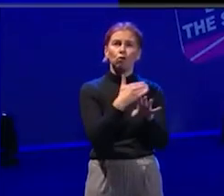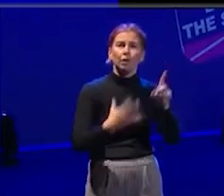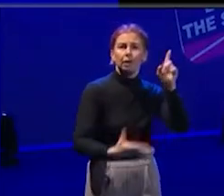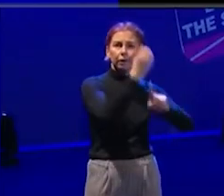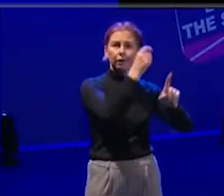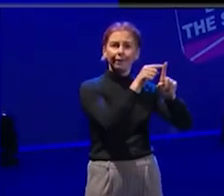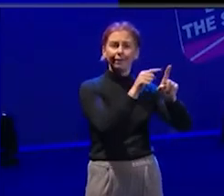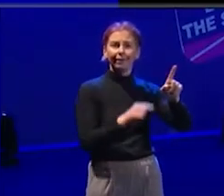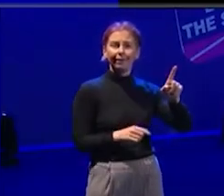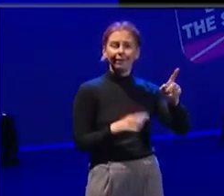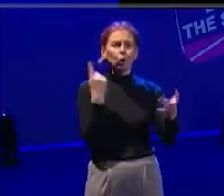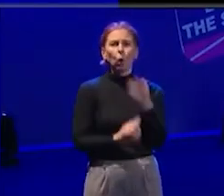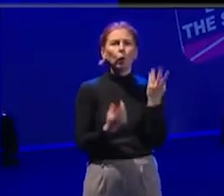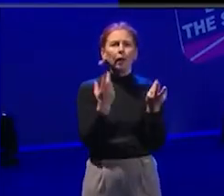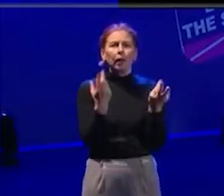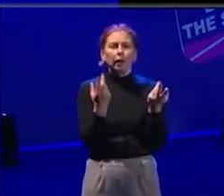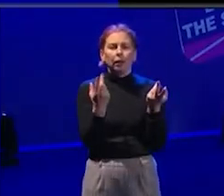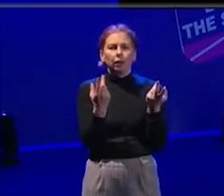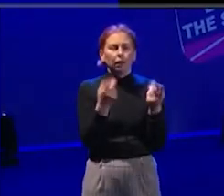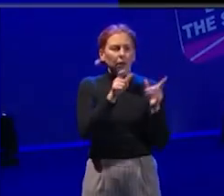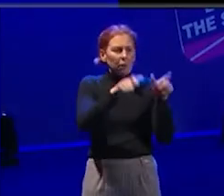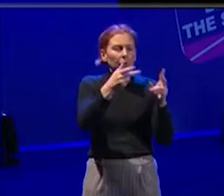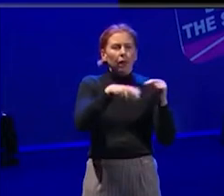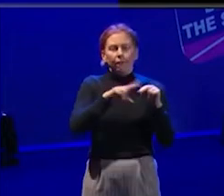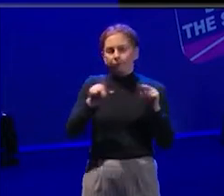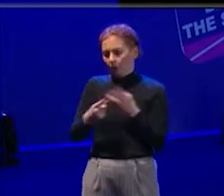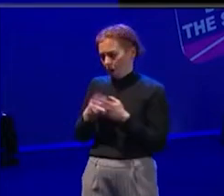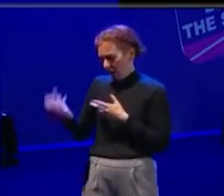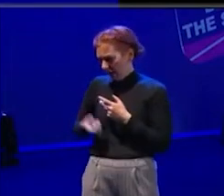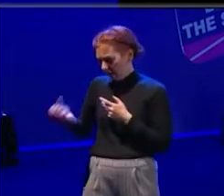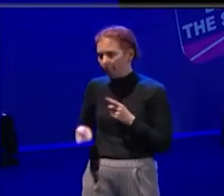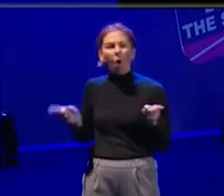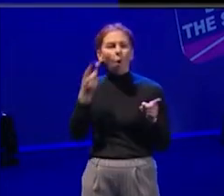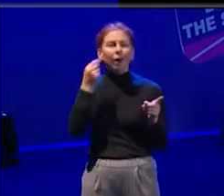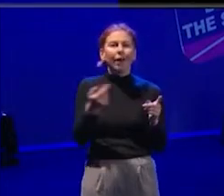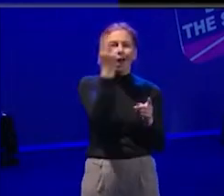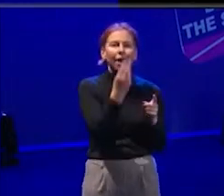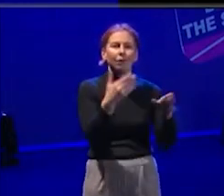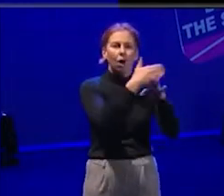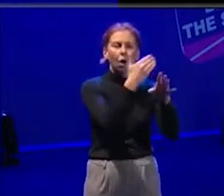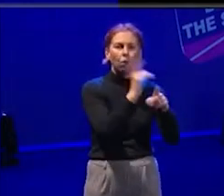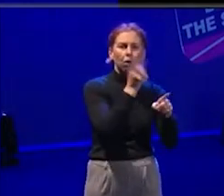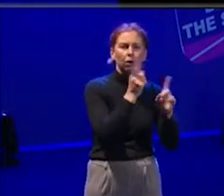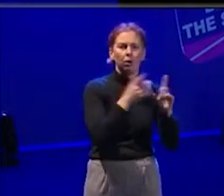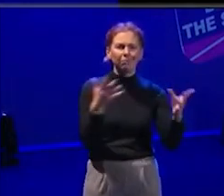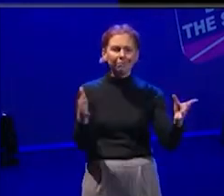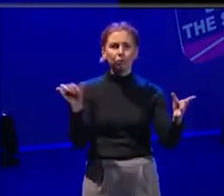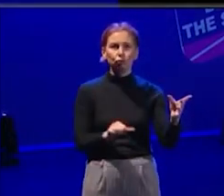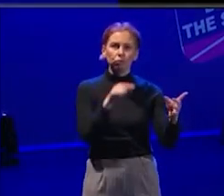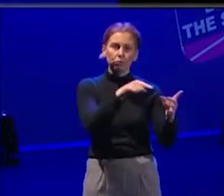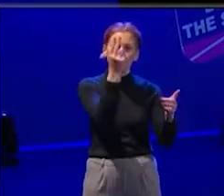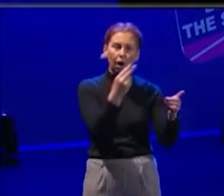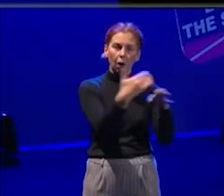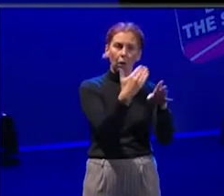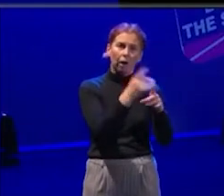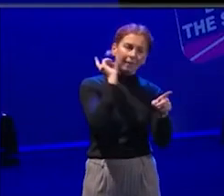only applicable for people who have other forms of income that are, you know, more easy to get for them. So I think it's really important.